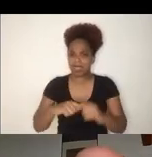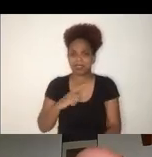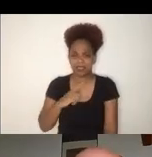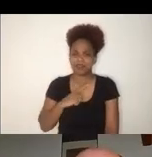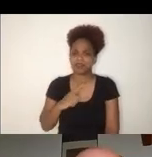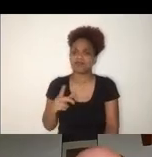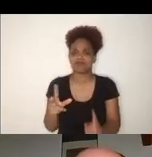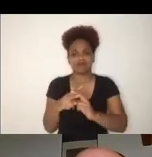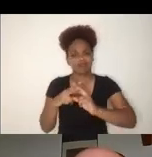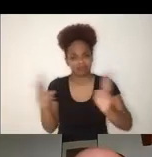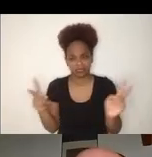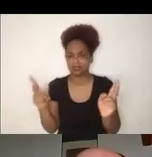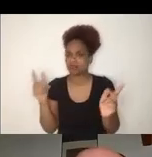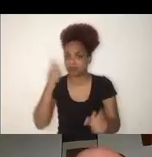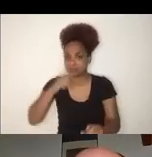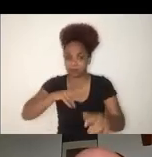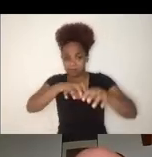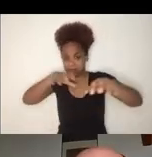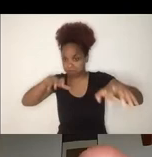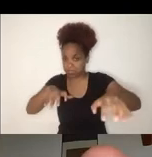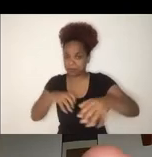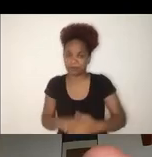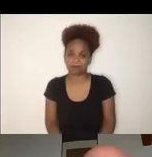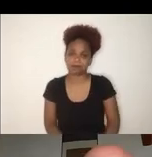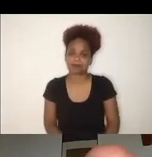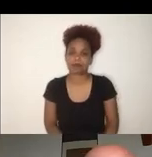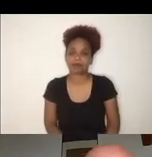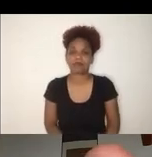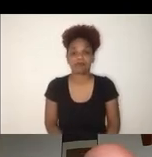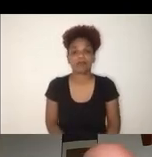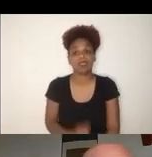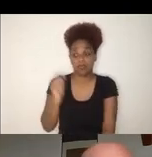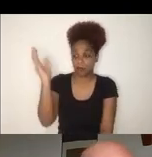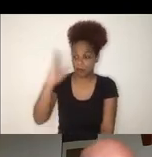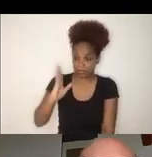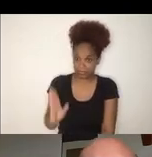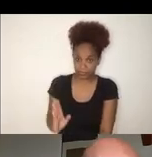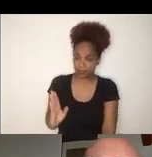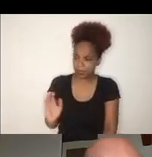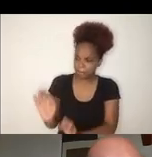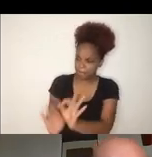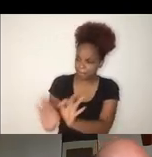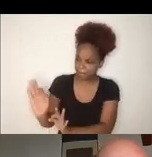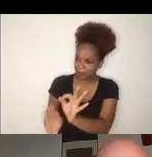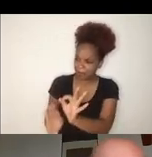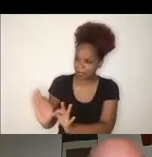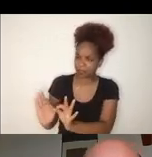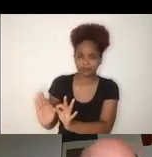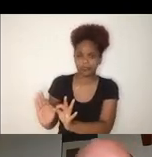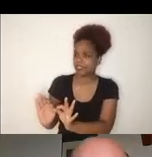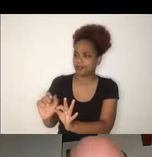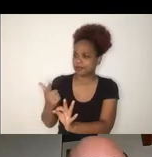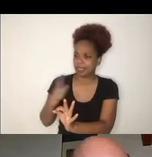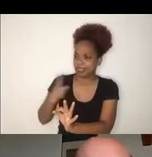better prepared. Brazil was and is not prepared to do that. And you are in a situation